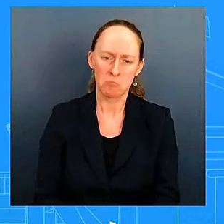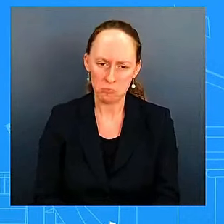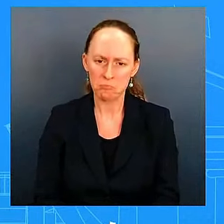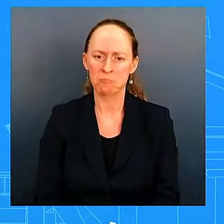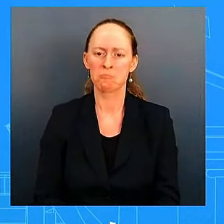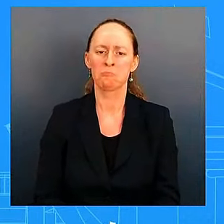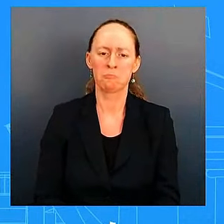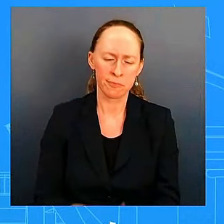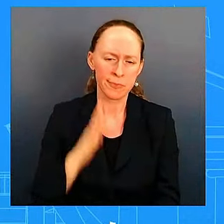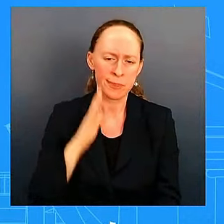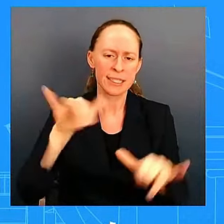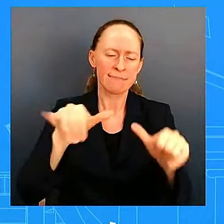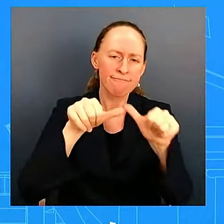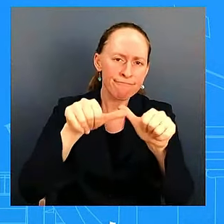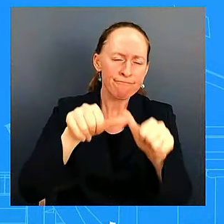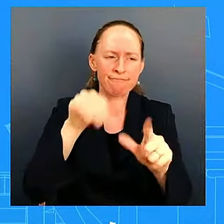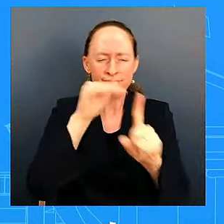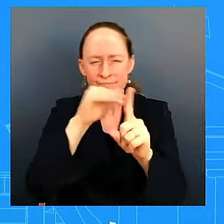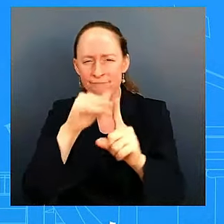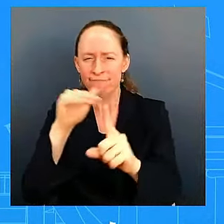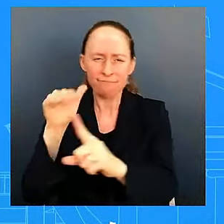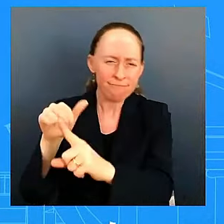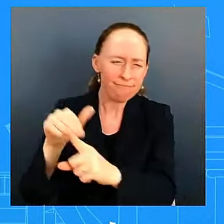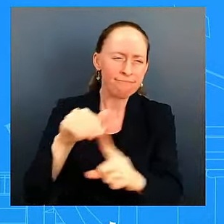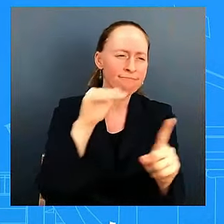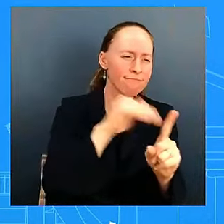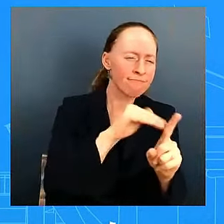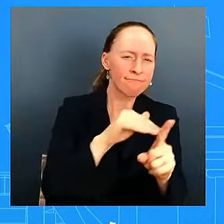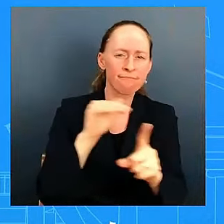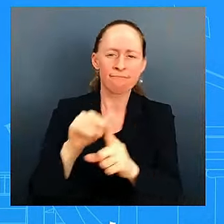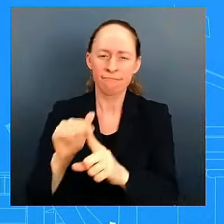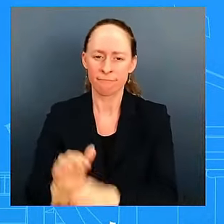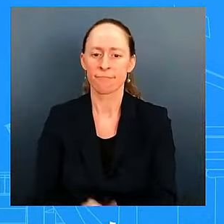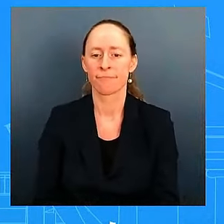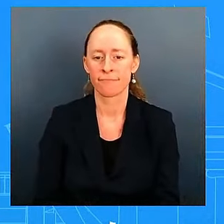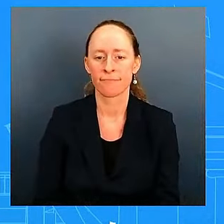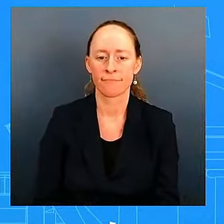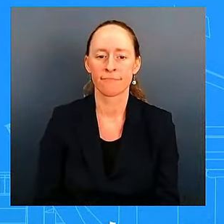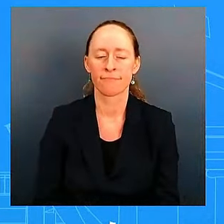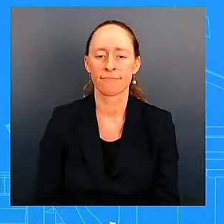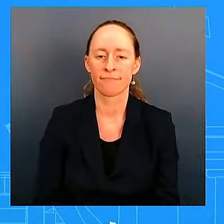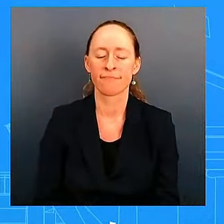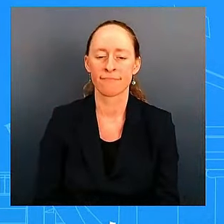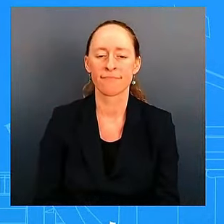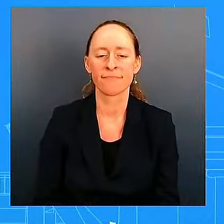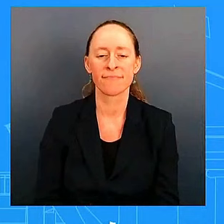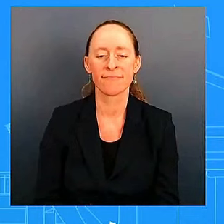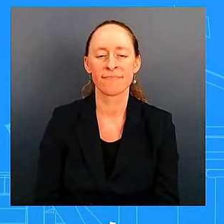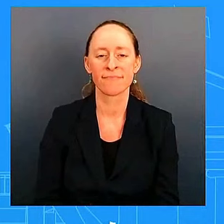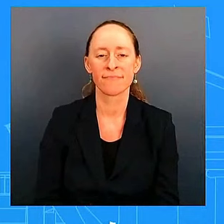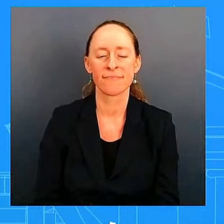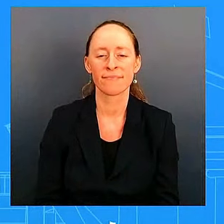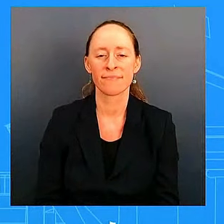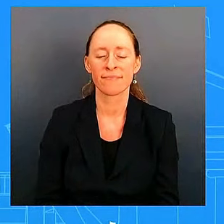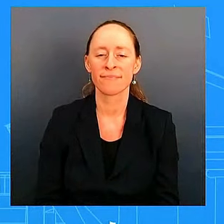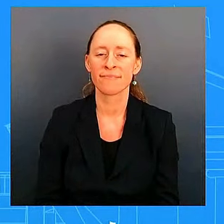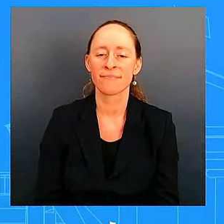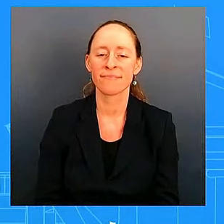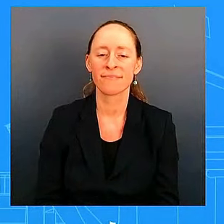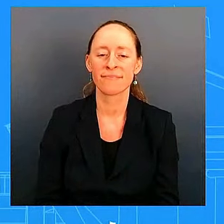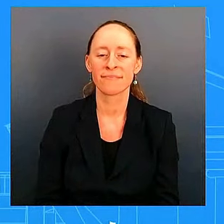israelis and others on how to make that happen and then just briefly the president this morning said he was anticipating a supplemental for disaster relief uh